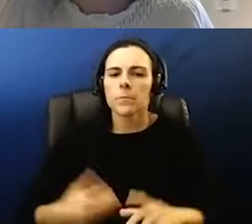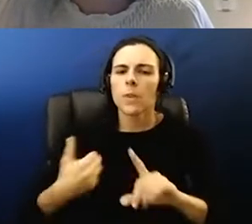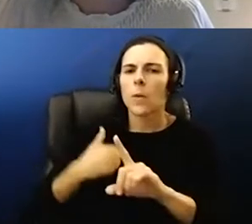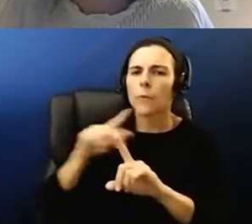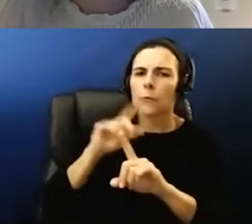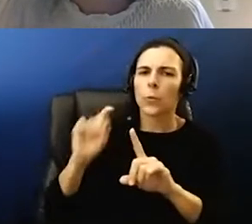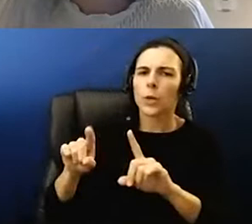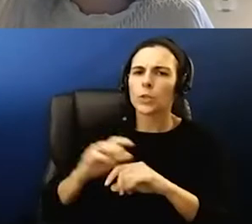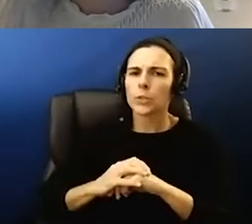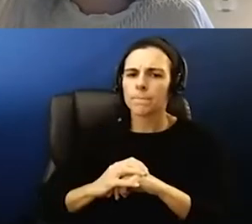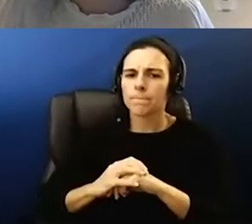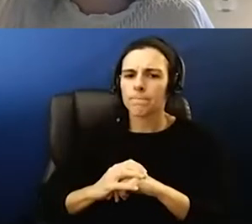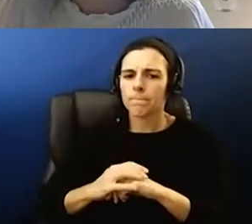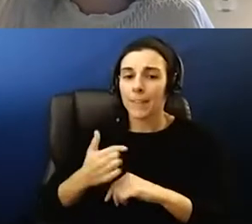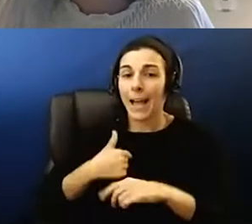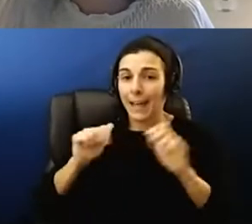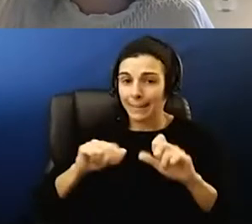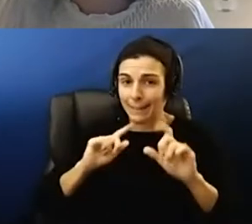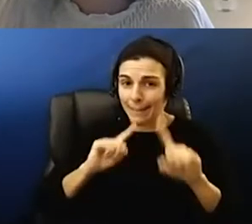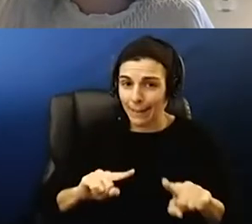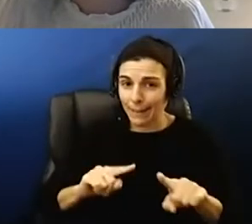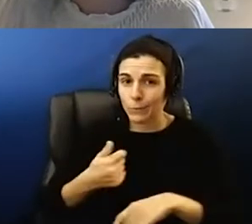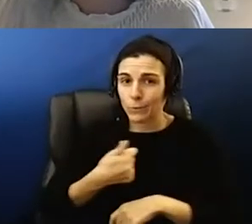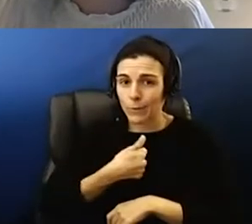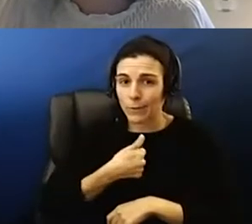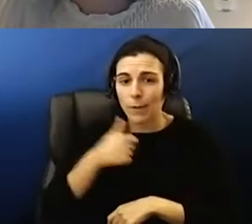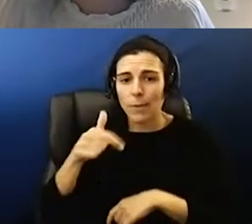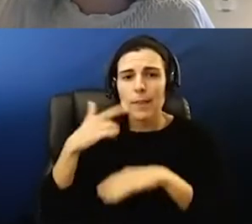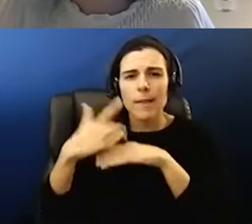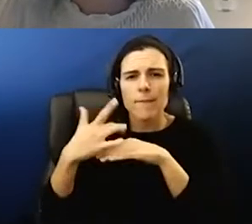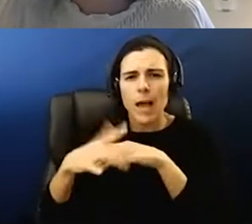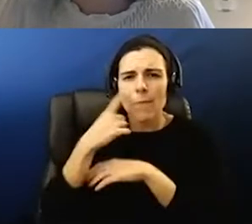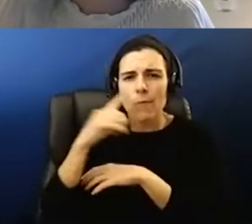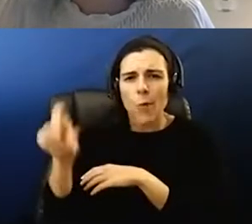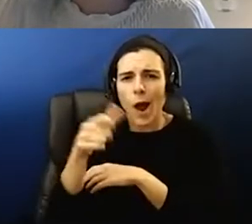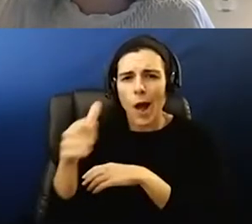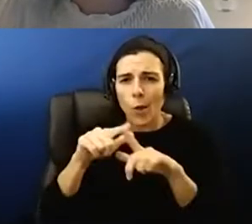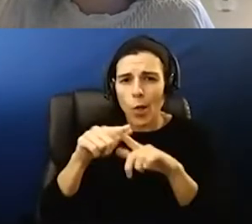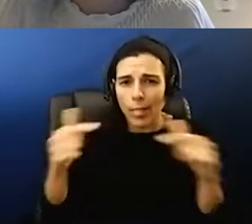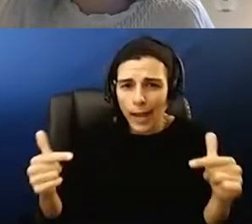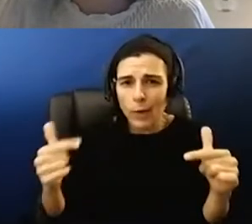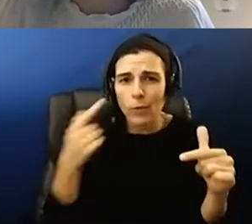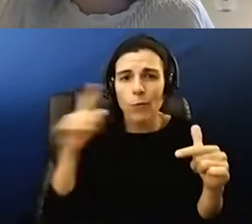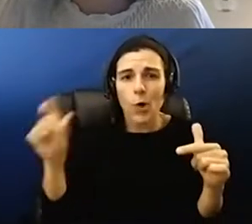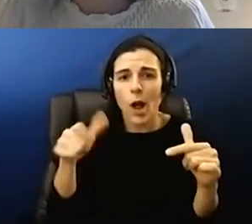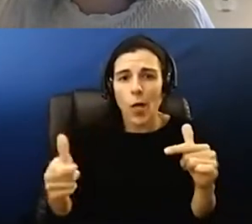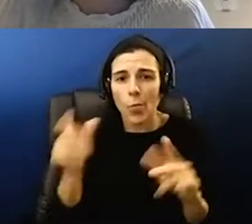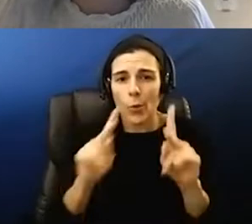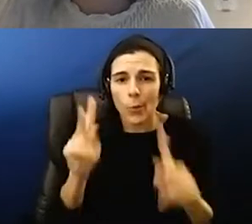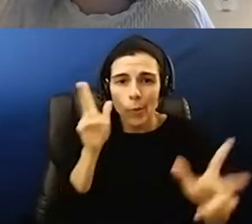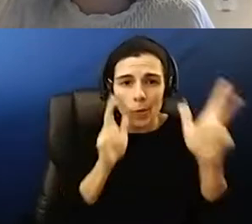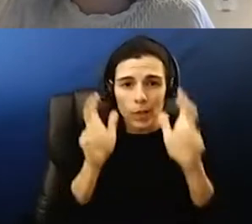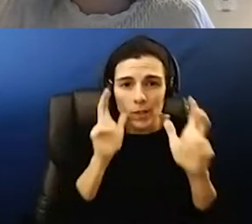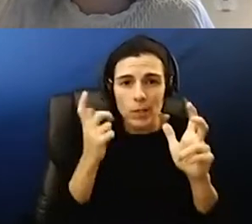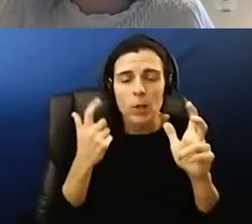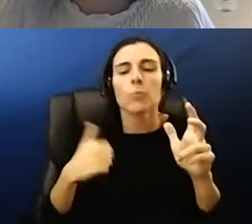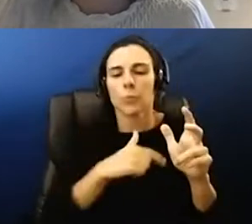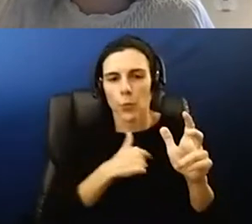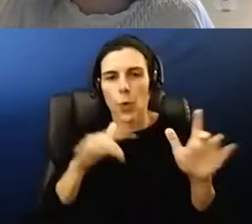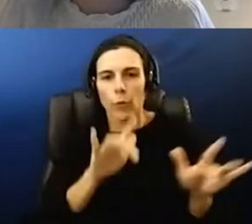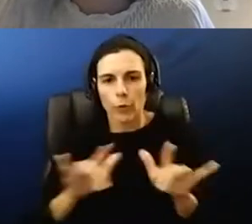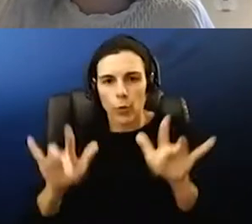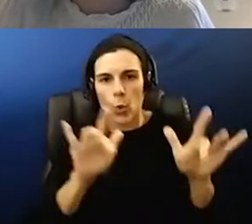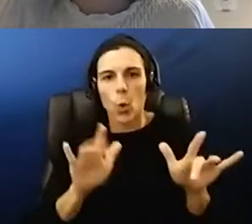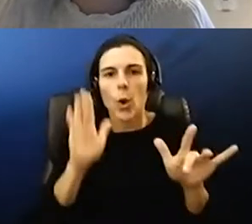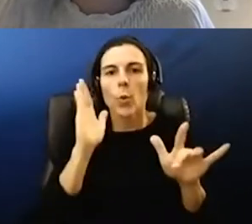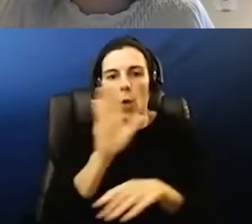um that I can answer will this be available in another language for others to be able to listen in and we will we are recording this um and then we will be